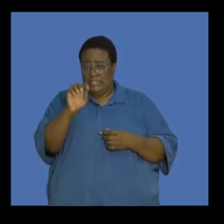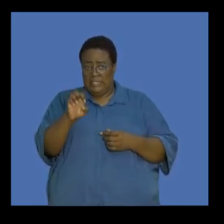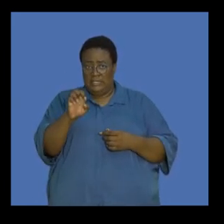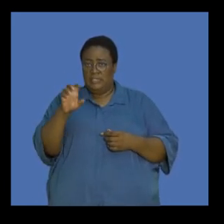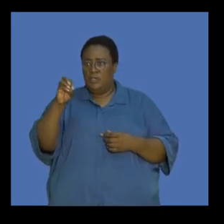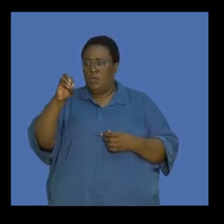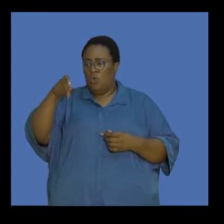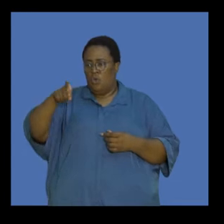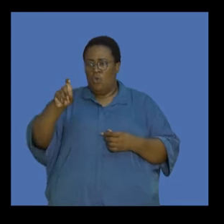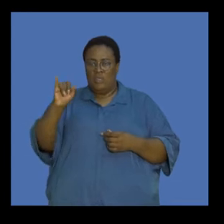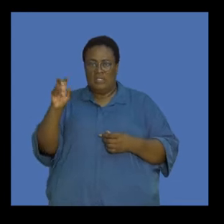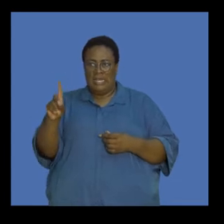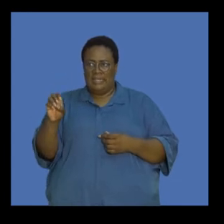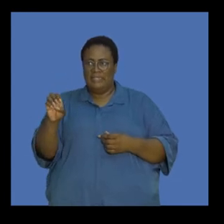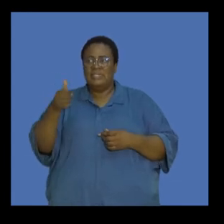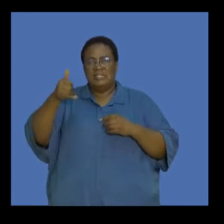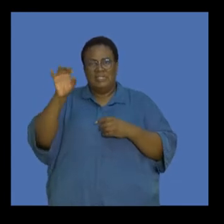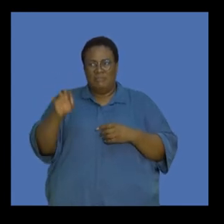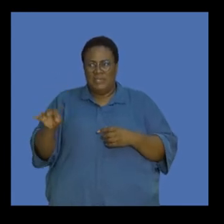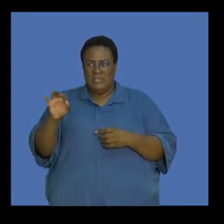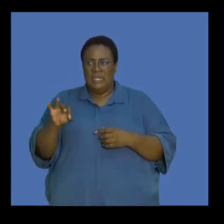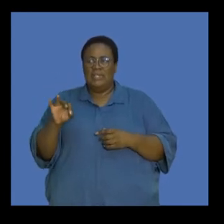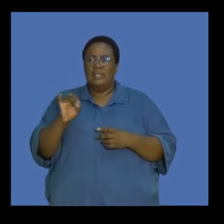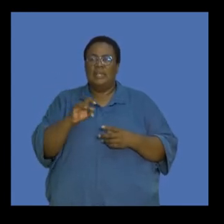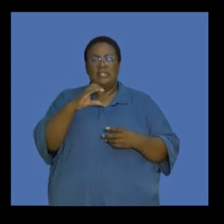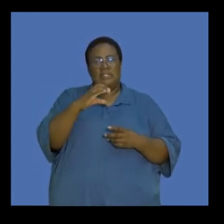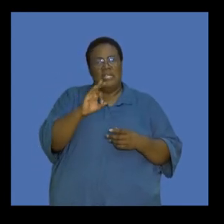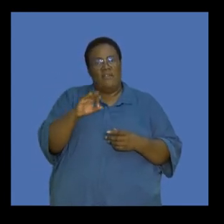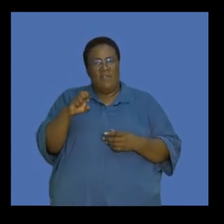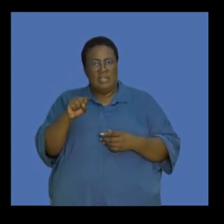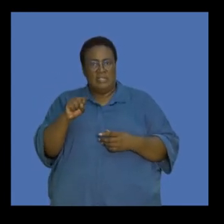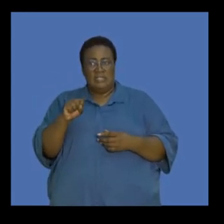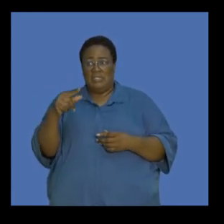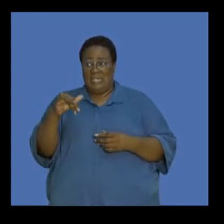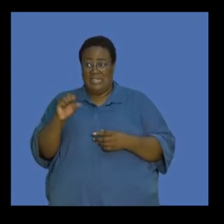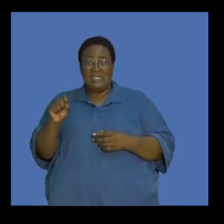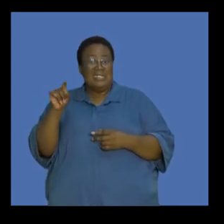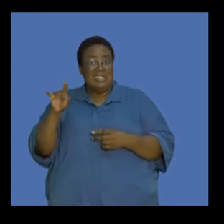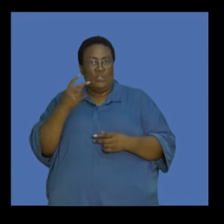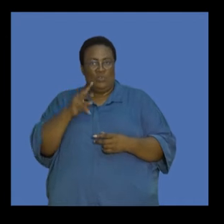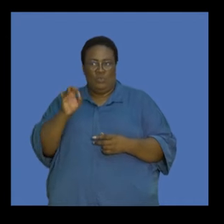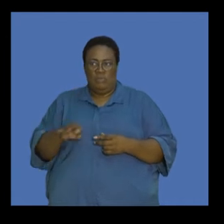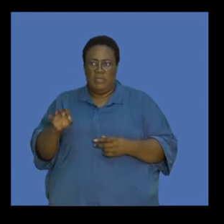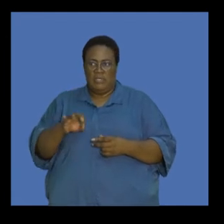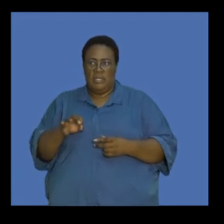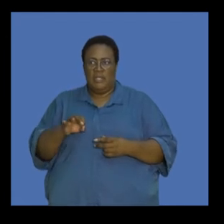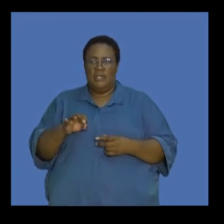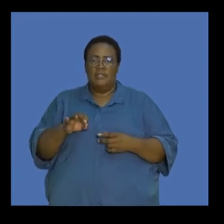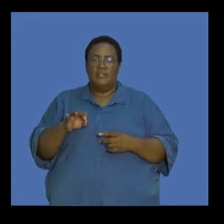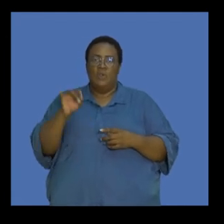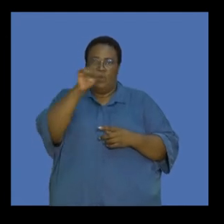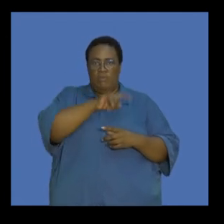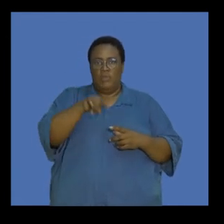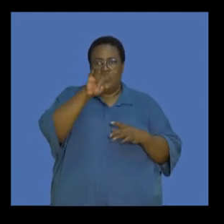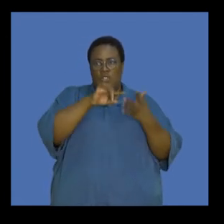and your chlorofluorocarbons, which make up 2%. And so this graph essentially shows you the proportion of